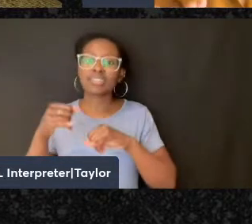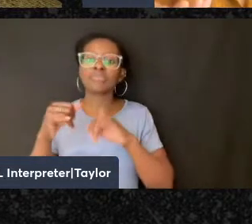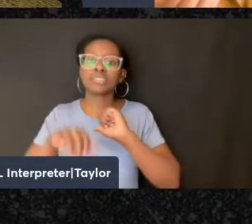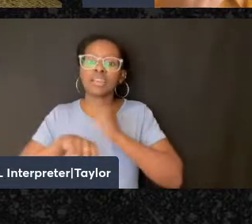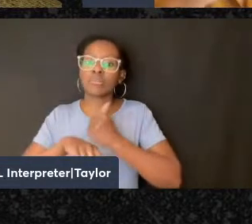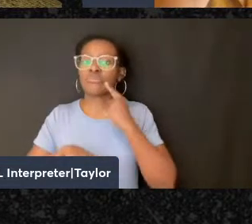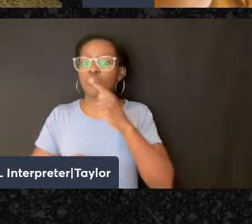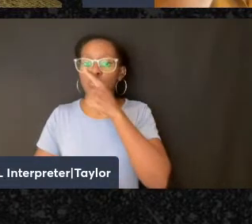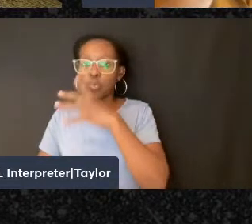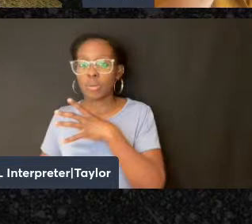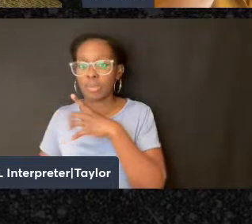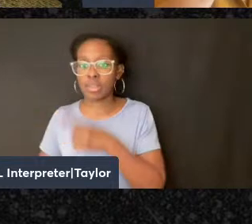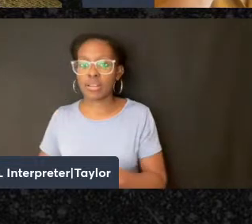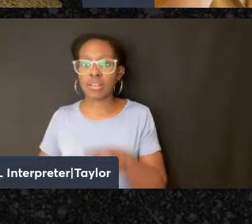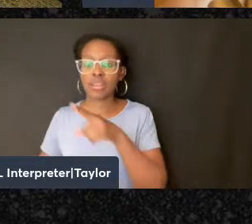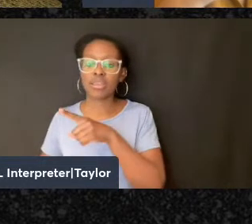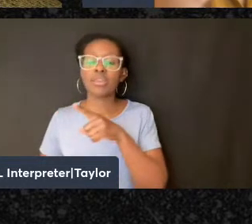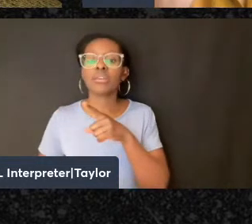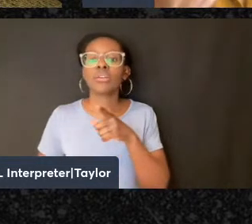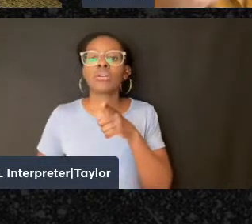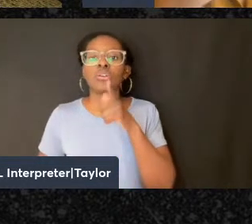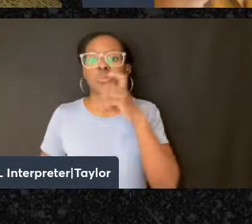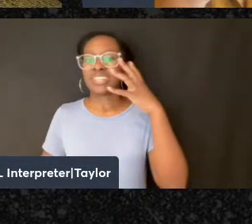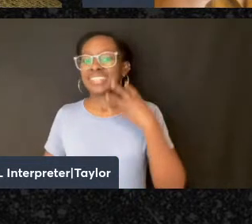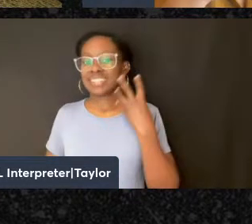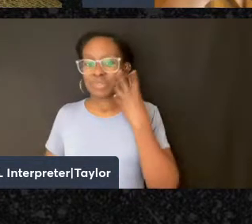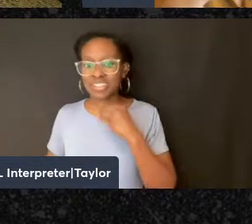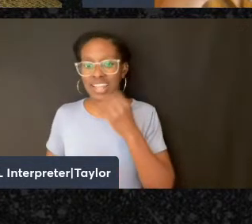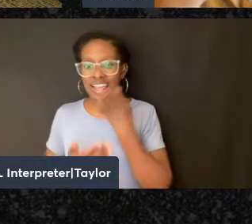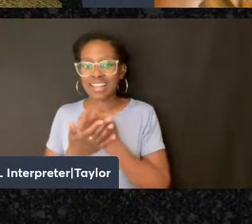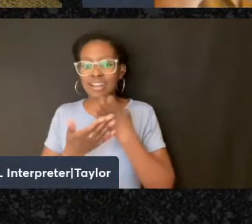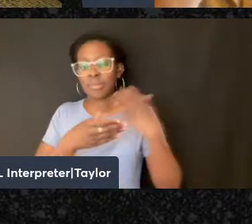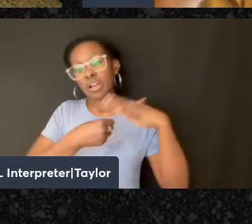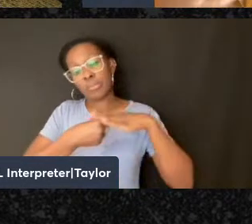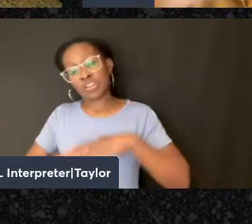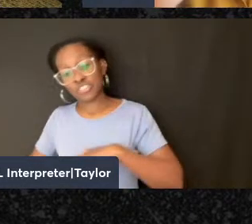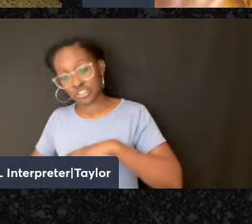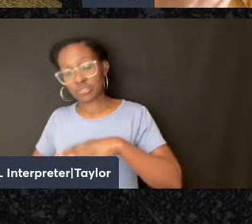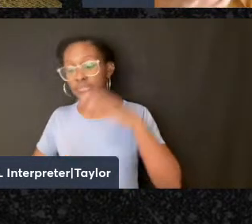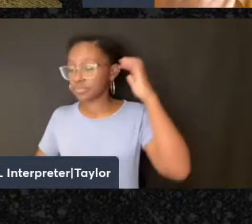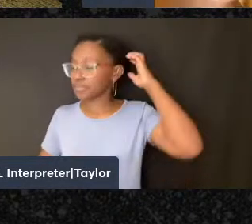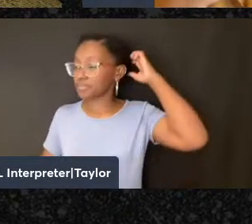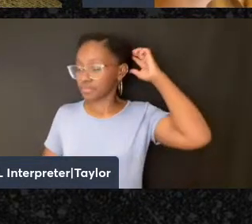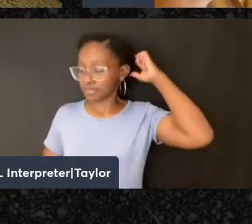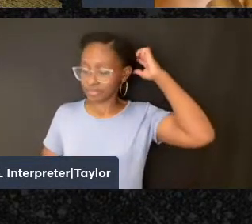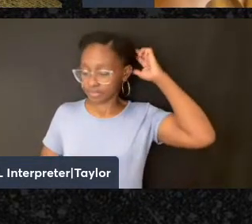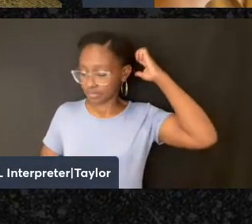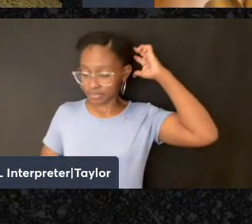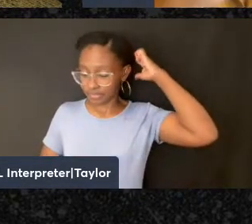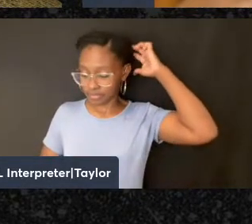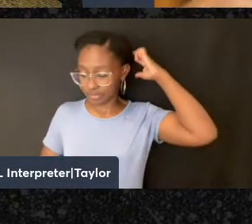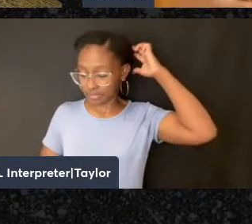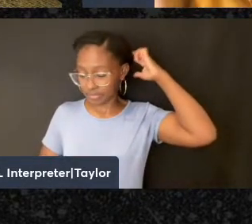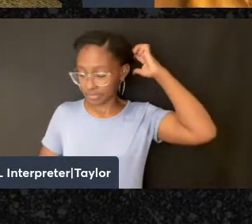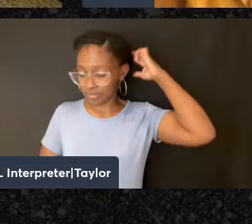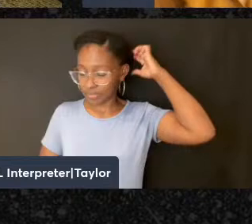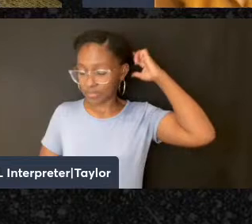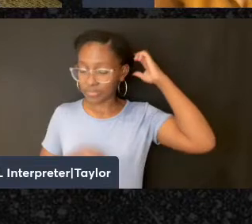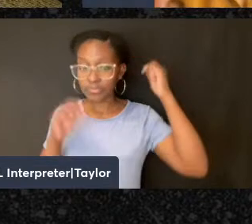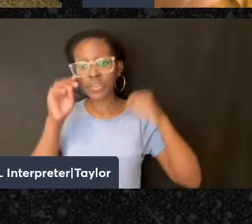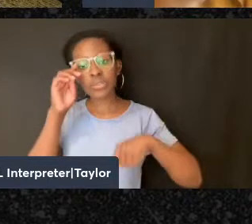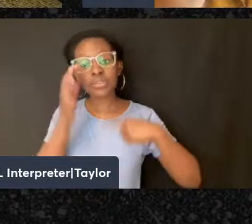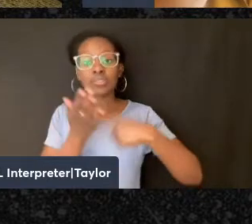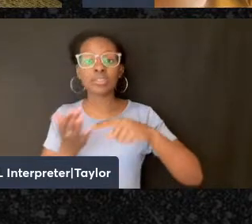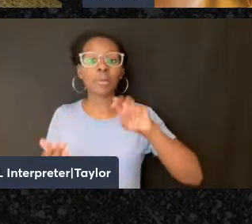who were experiencing economic oppression. So this conversation about mutual aid extends far